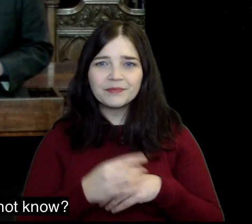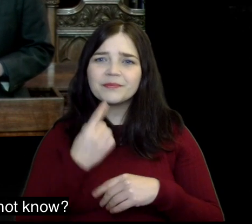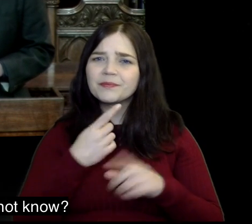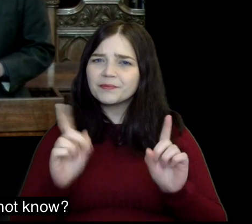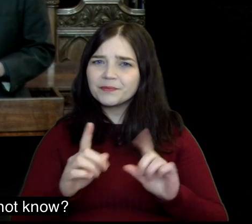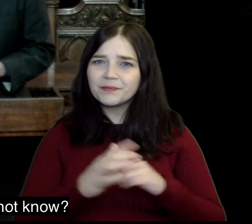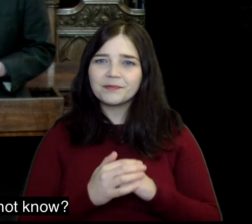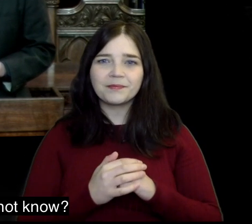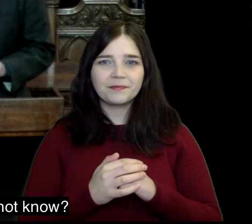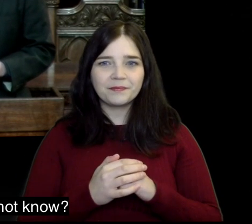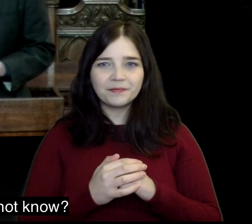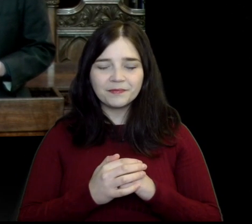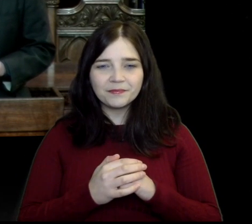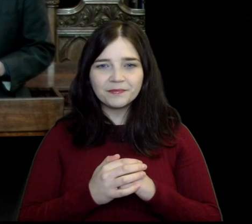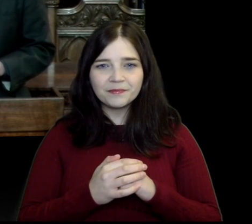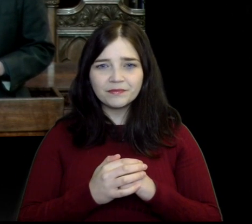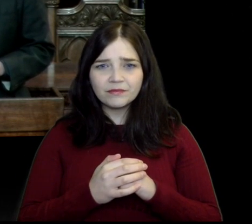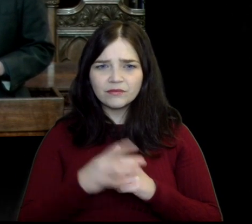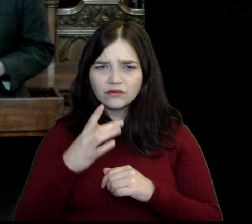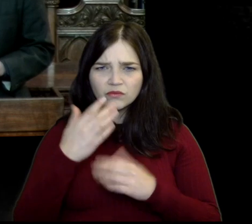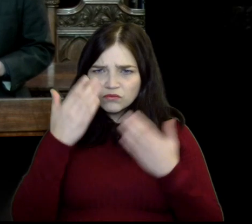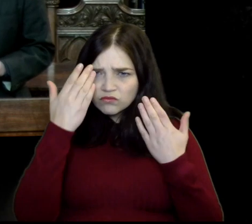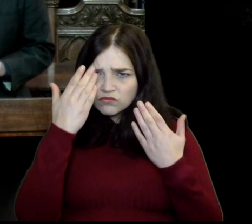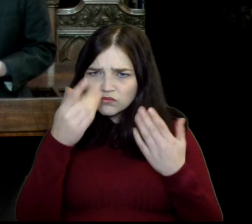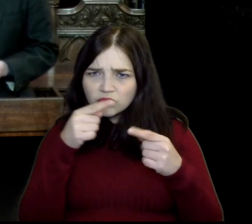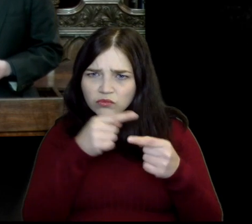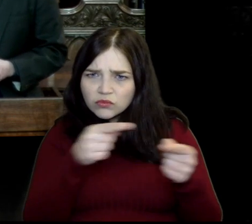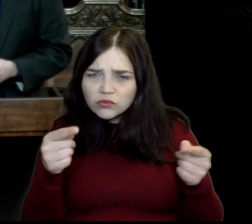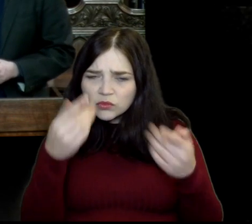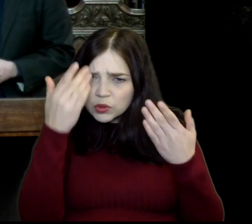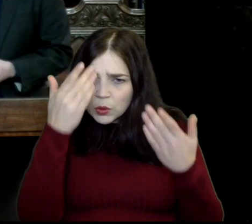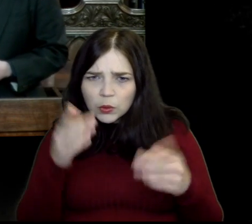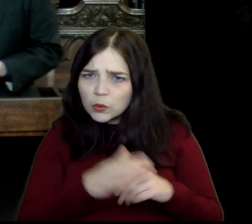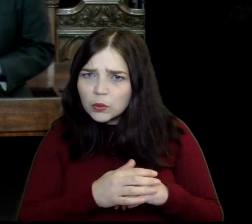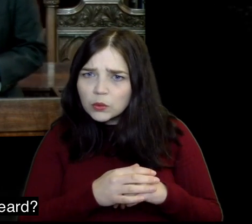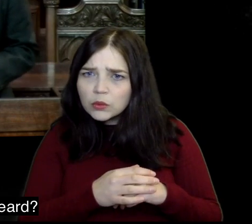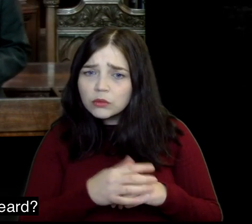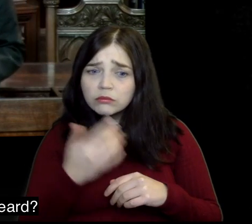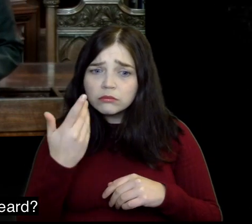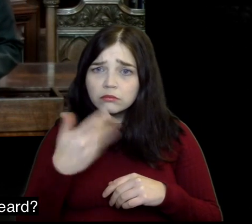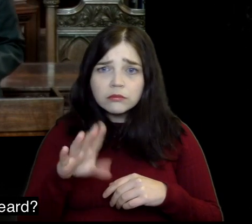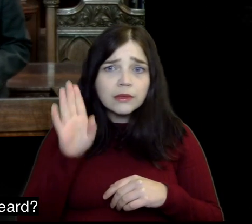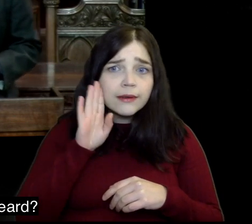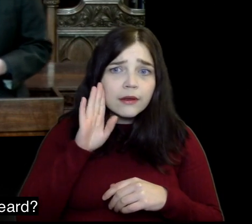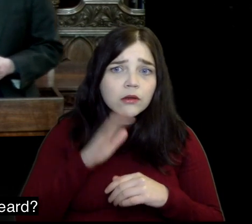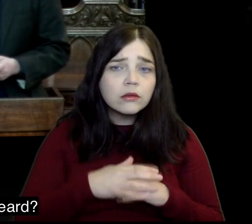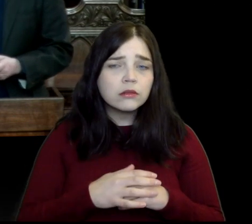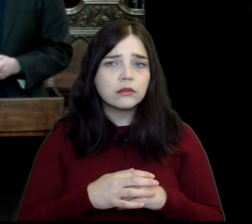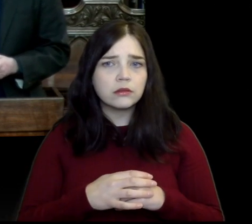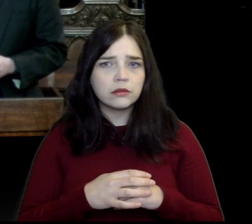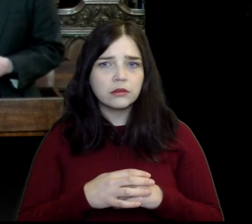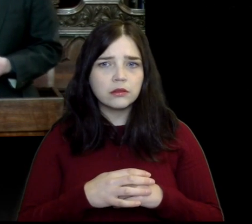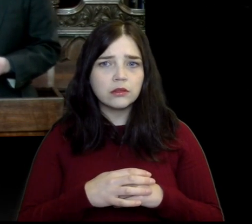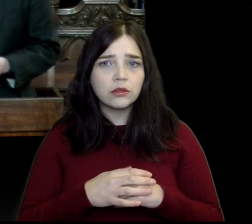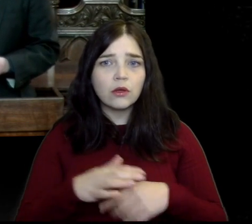It says this, do you not know? Have you not heard?